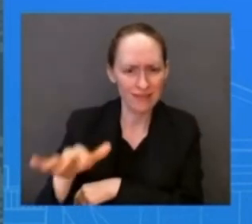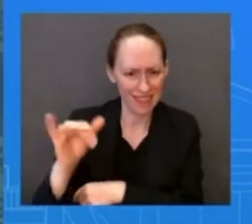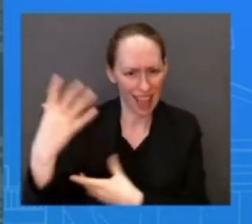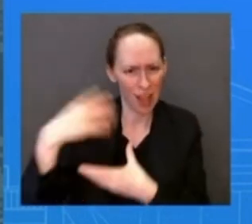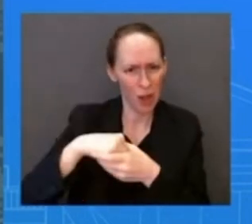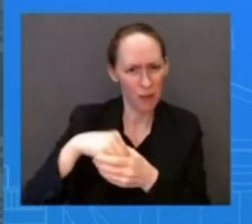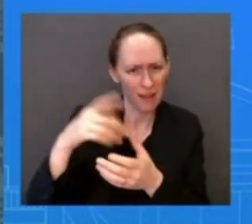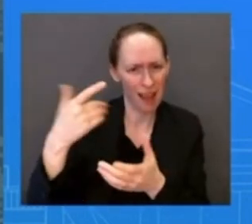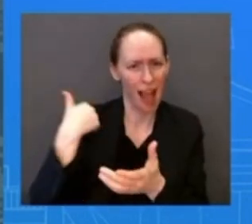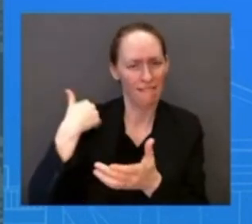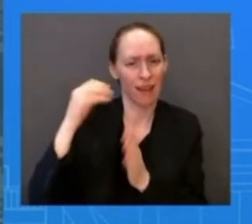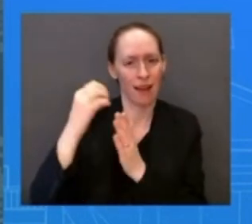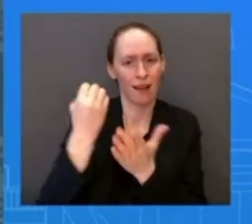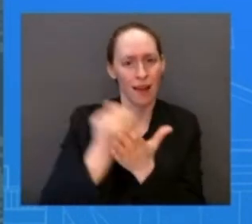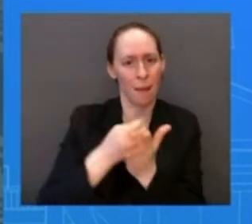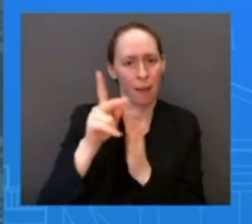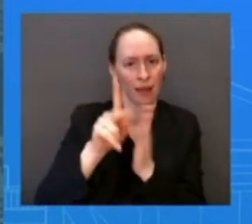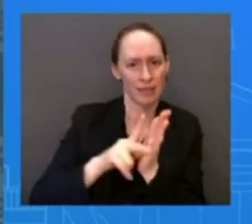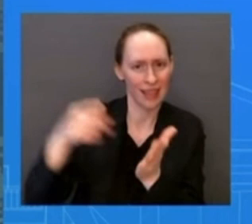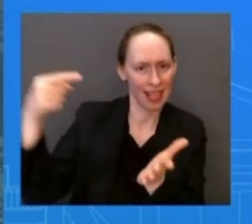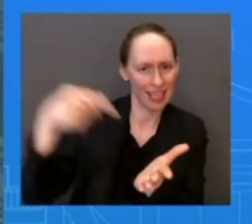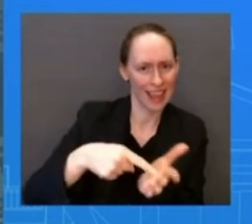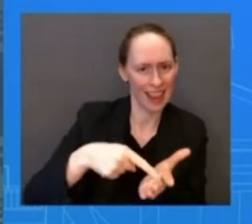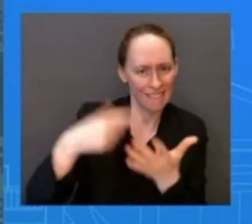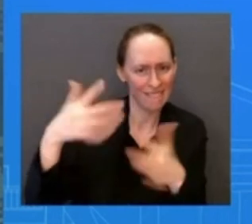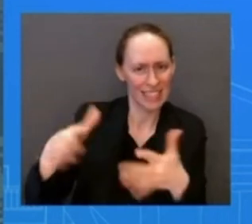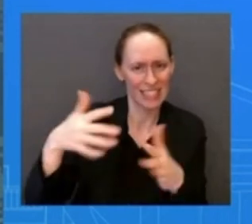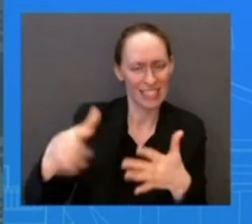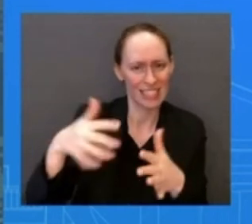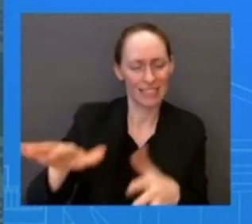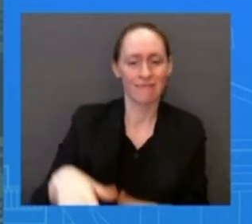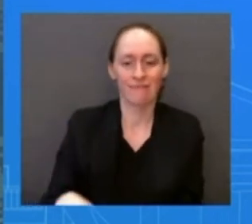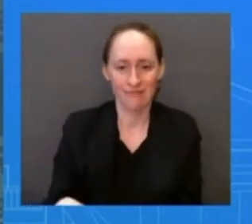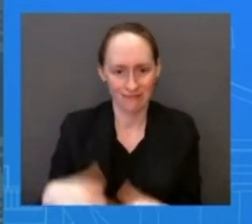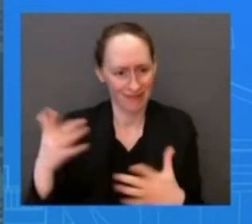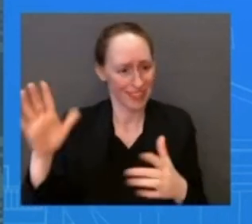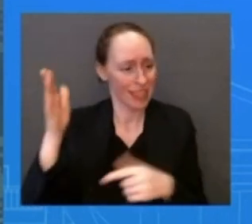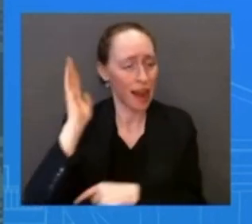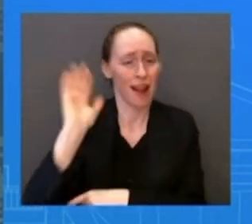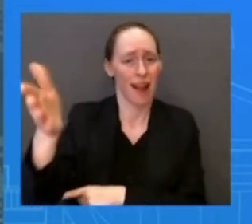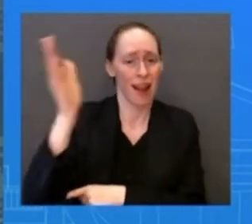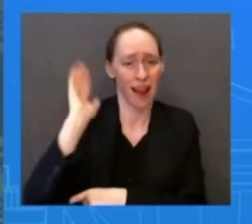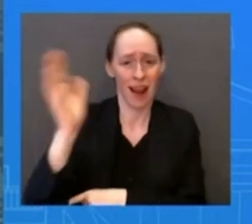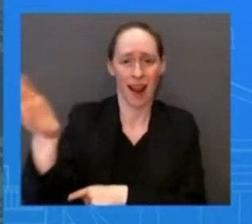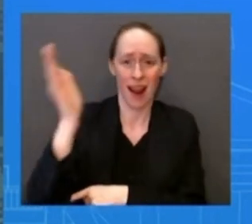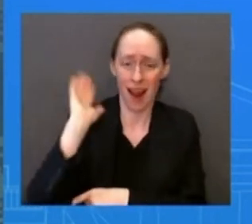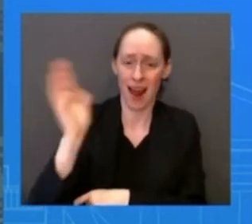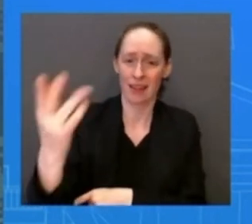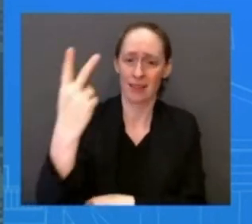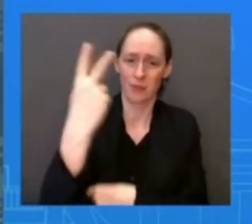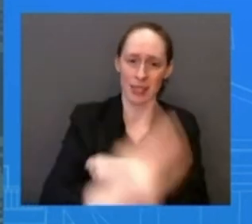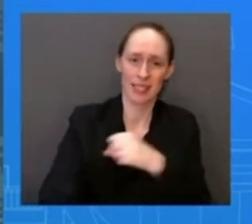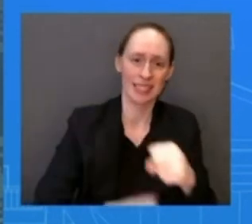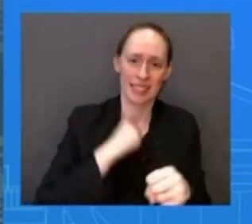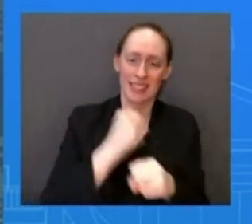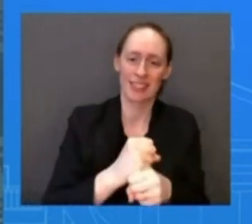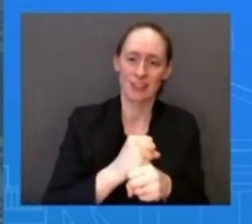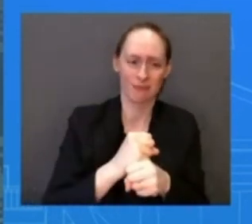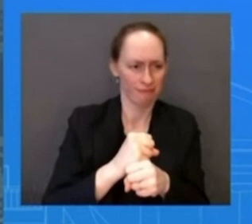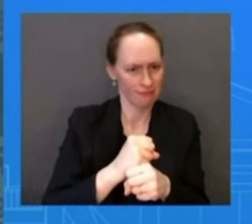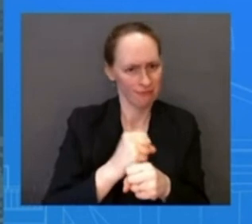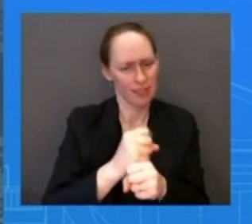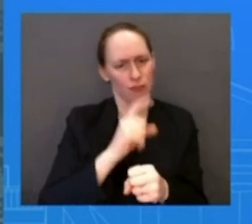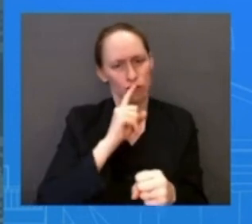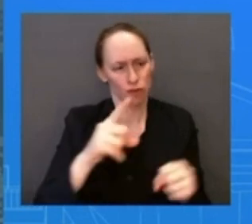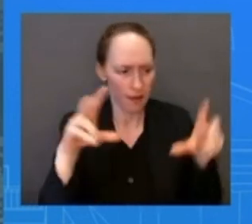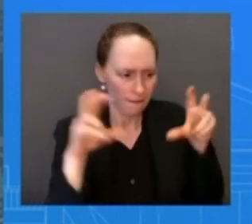for the past two years, which is making sure that we have an economy that works for everyone, build it from the bottom up, middle out. And the Inflation Reduction Act is